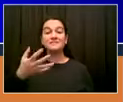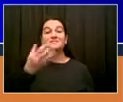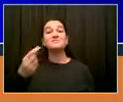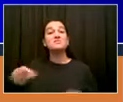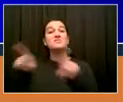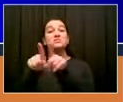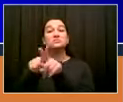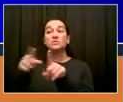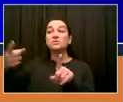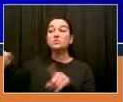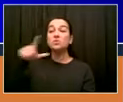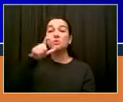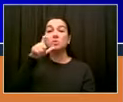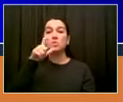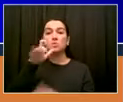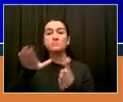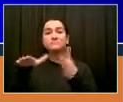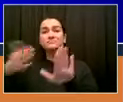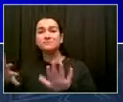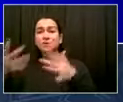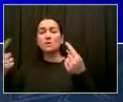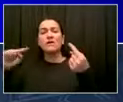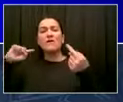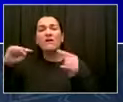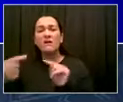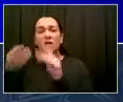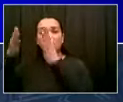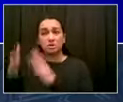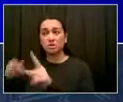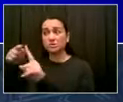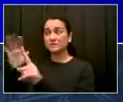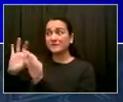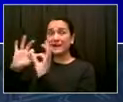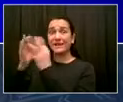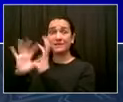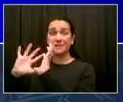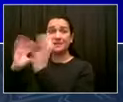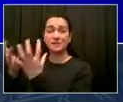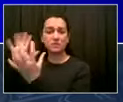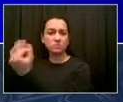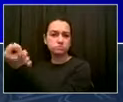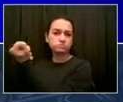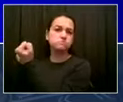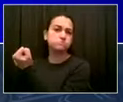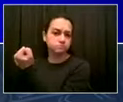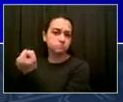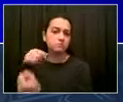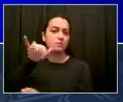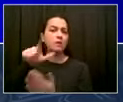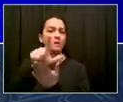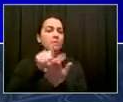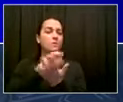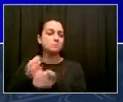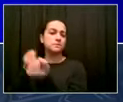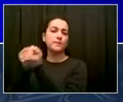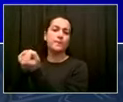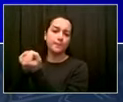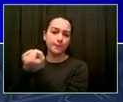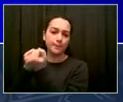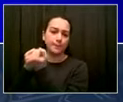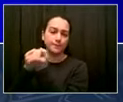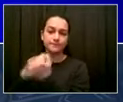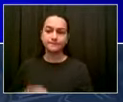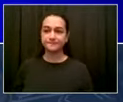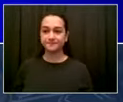Zero, which now, by the way, the Biden administration is using the New York City model of Vision Zero as the national